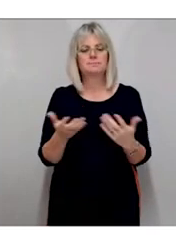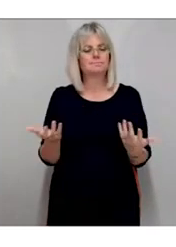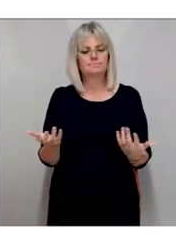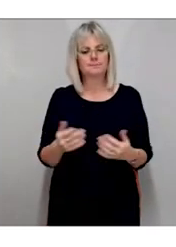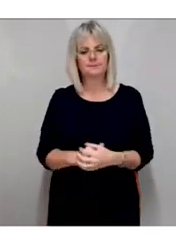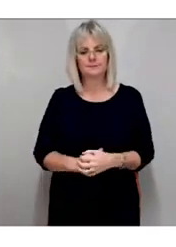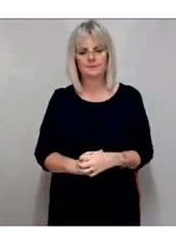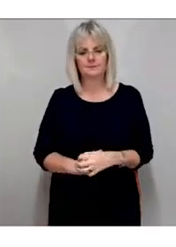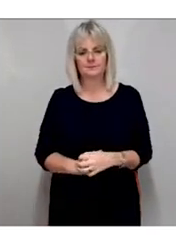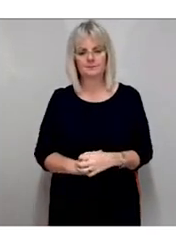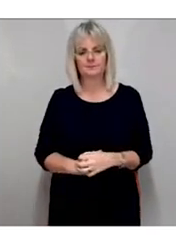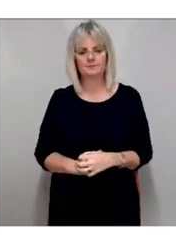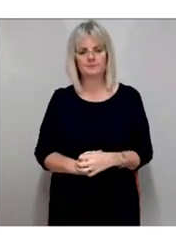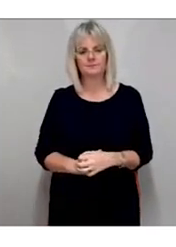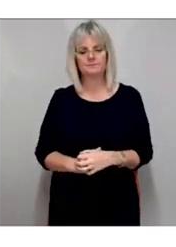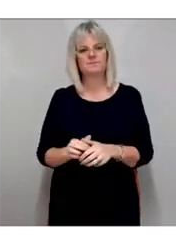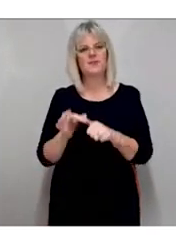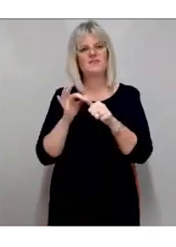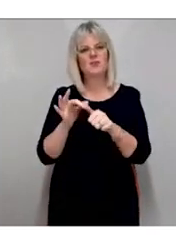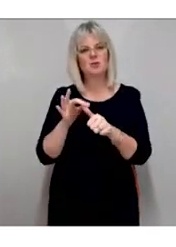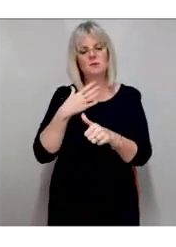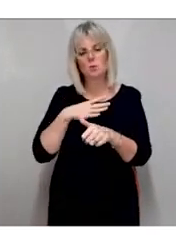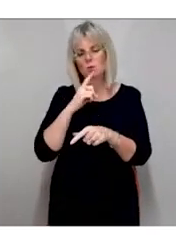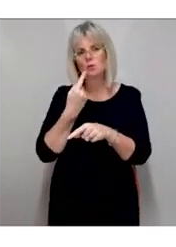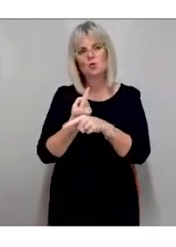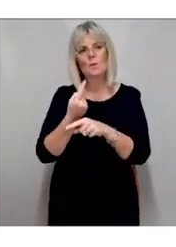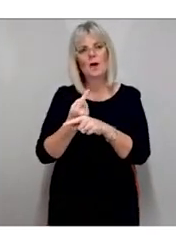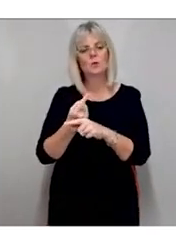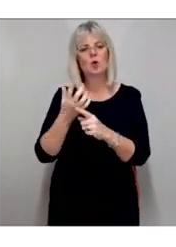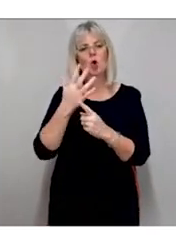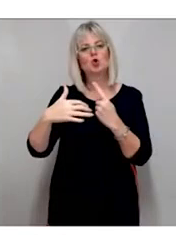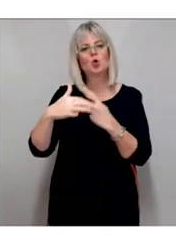Let's talk about the social history and disability rights.